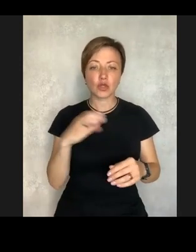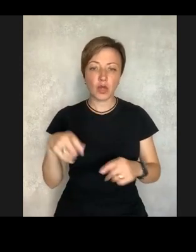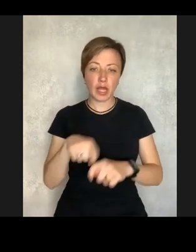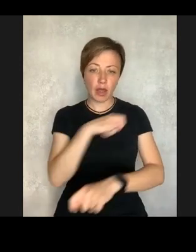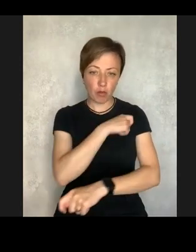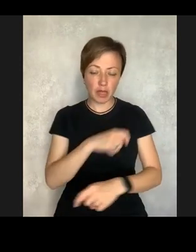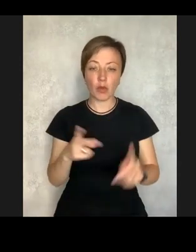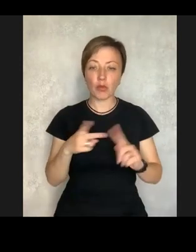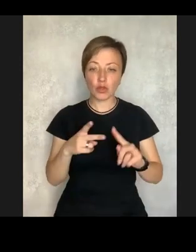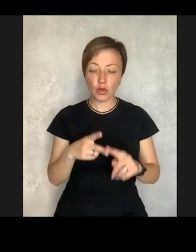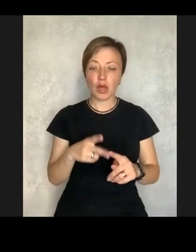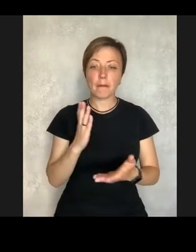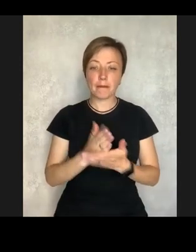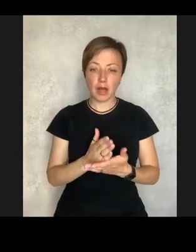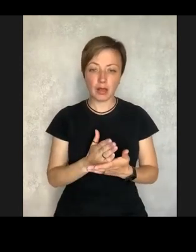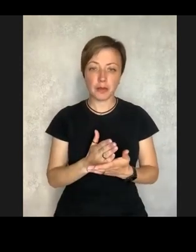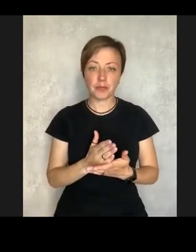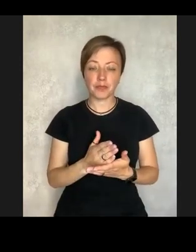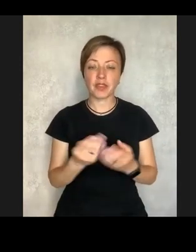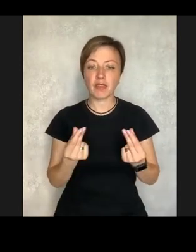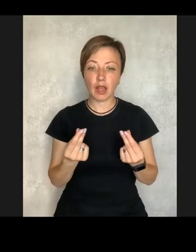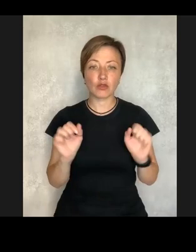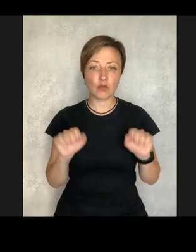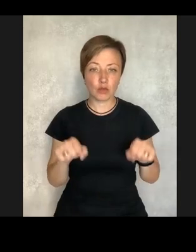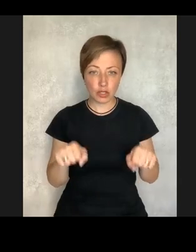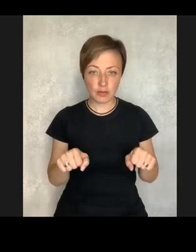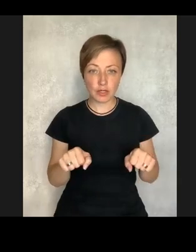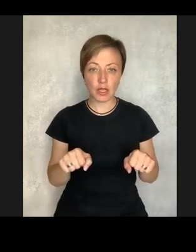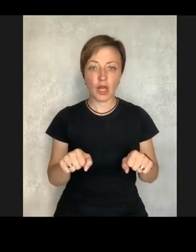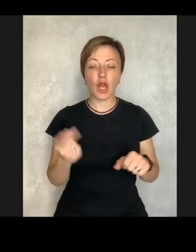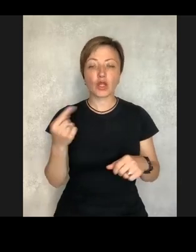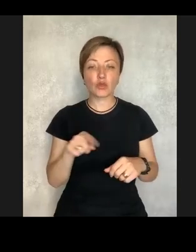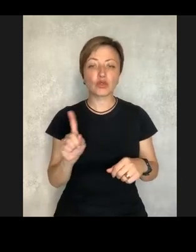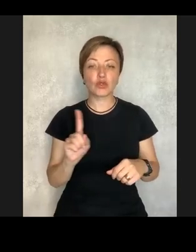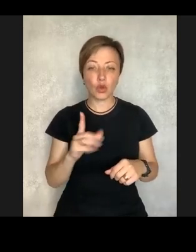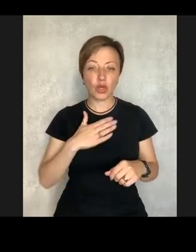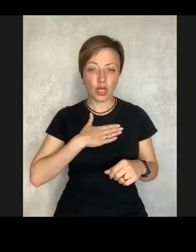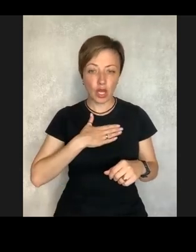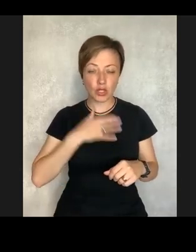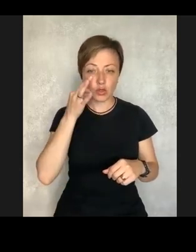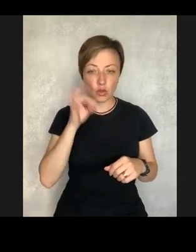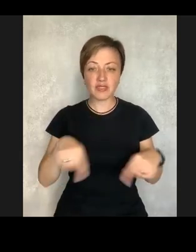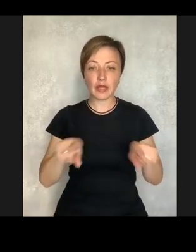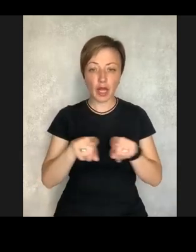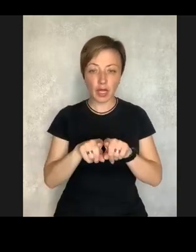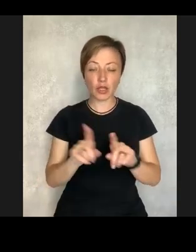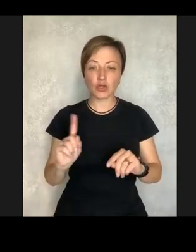didn't have to travel hundreds of kilometers to get access to therapy. And also, we were financially